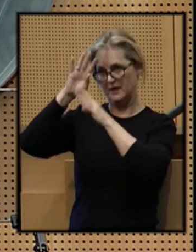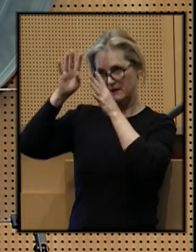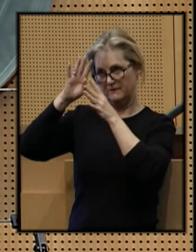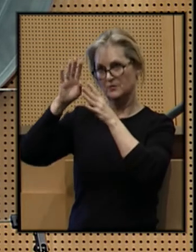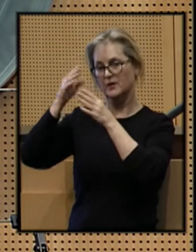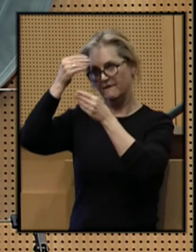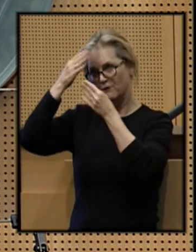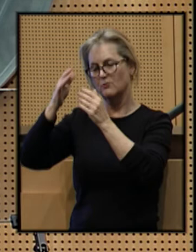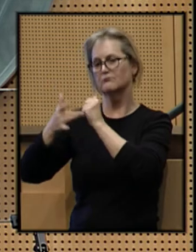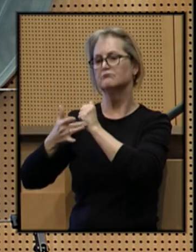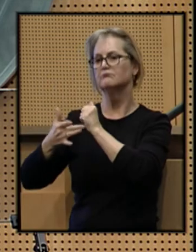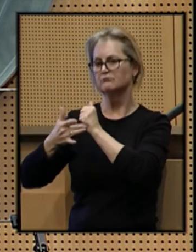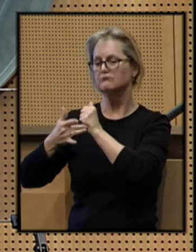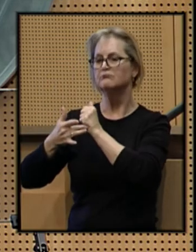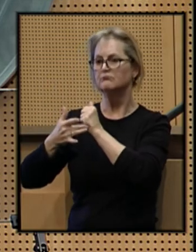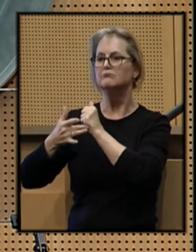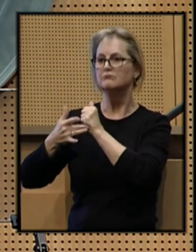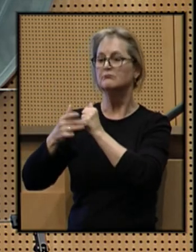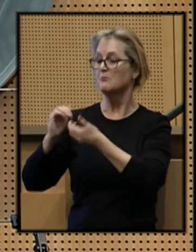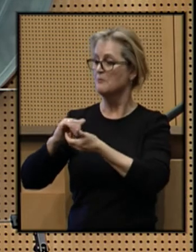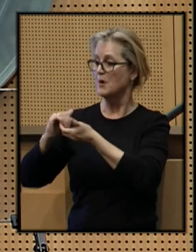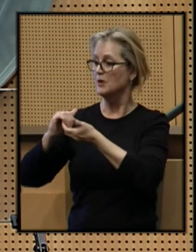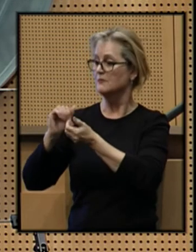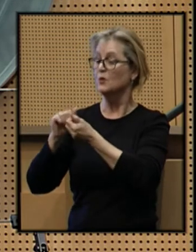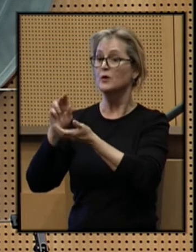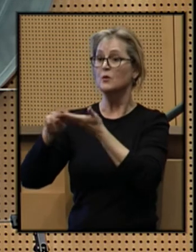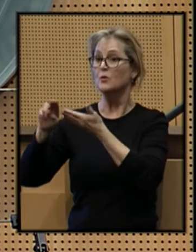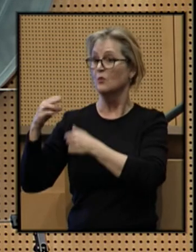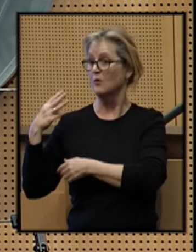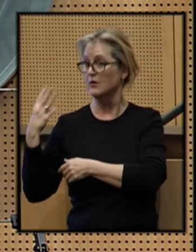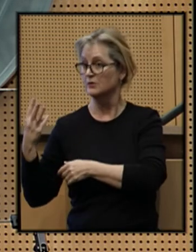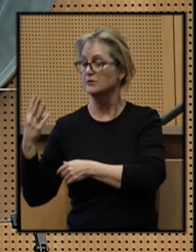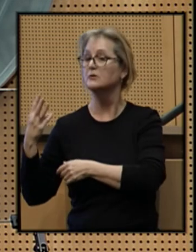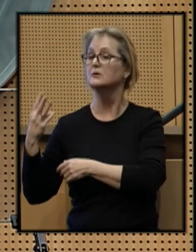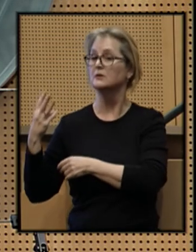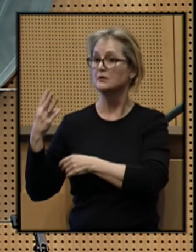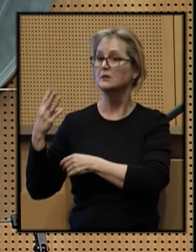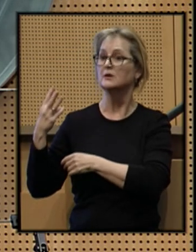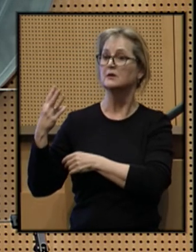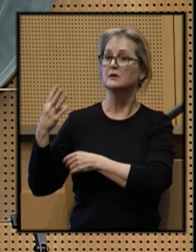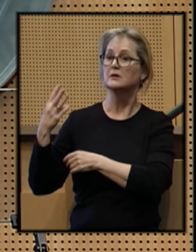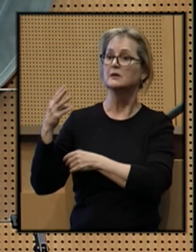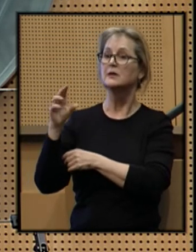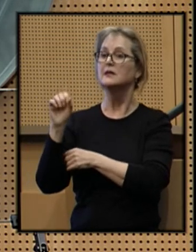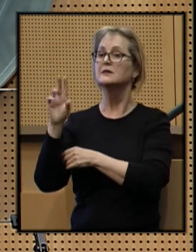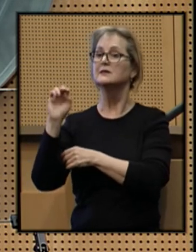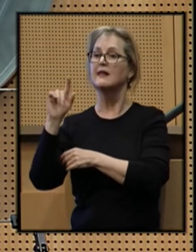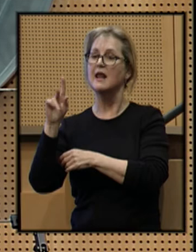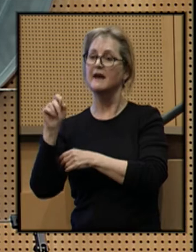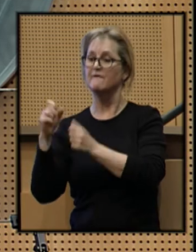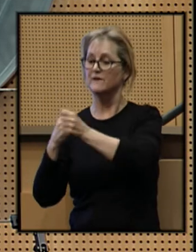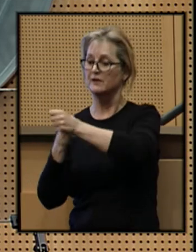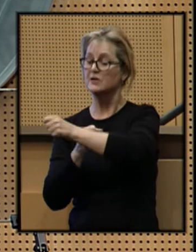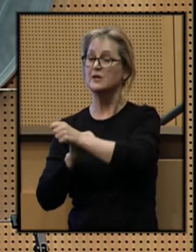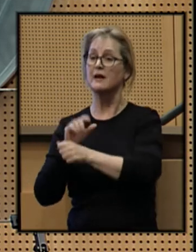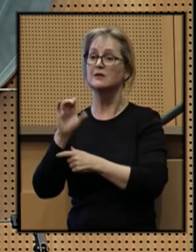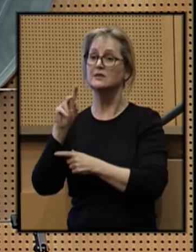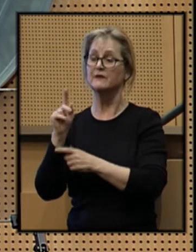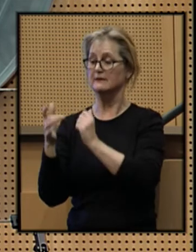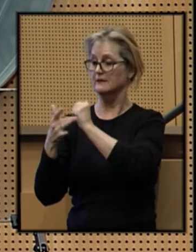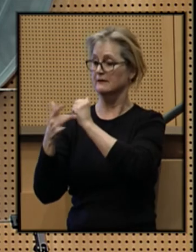Information Technology in partnership with the University of Washington, the Sunlight Foundation, and our civic